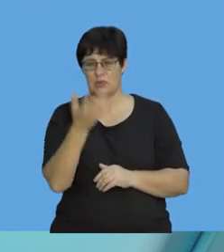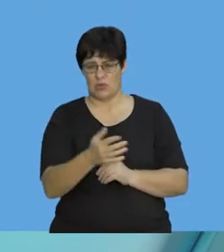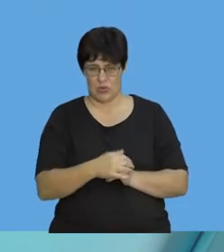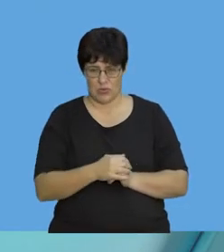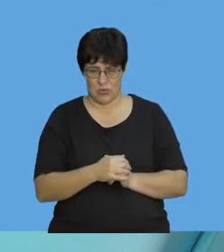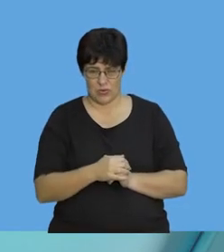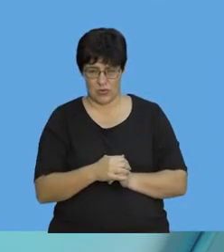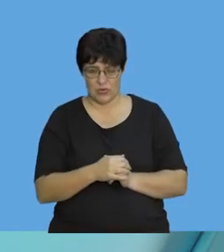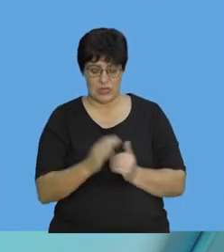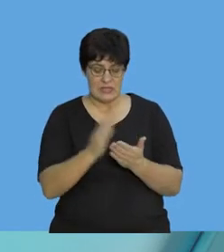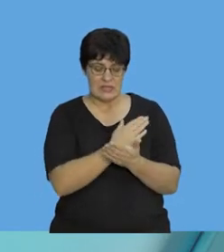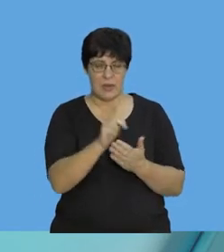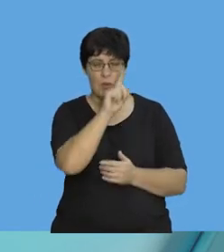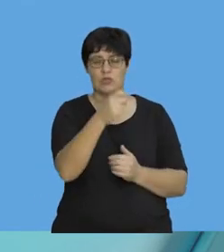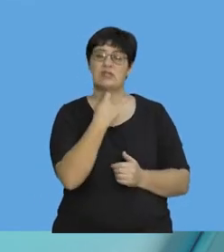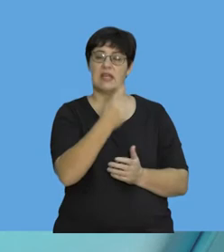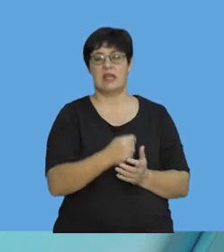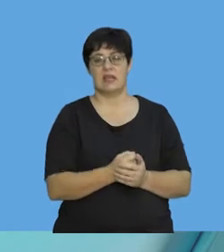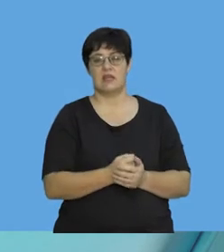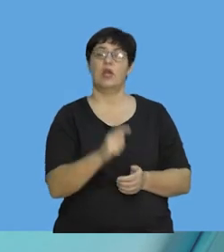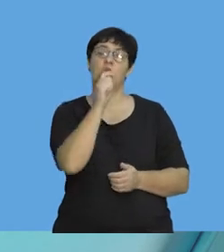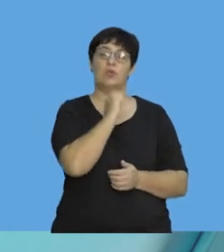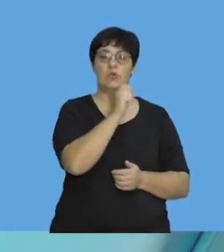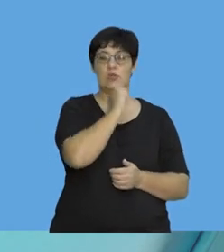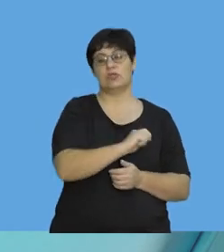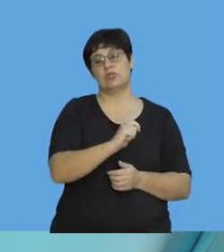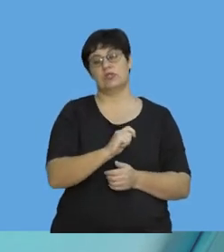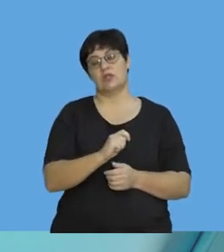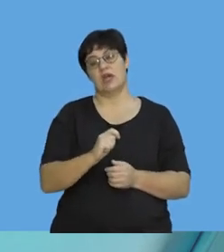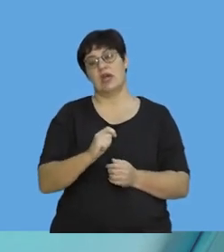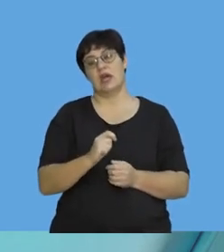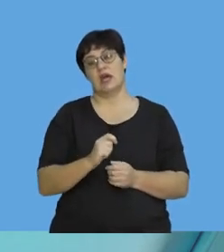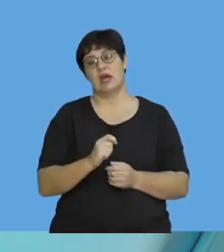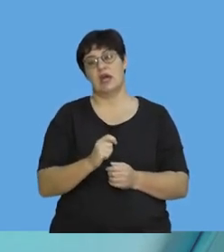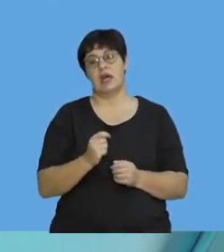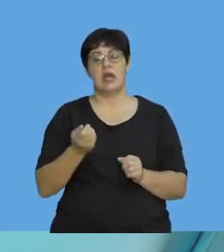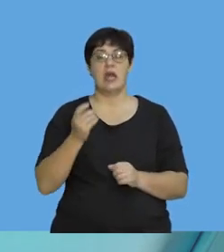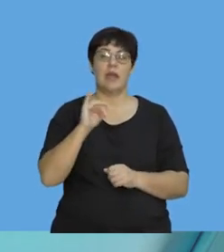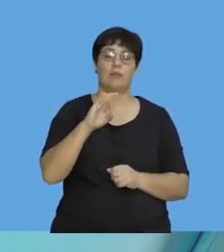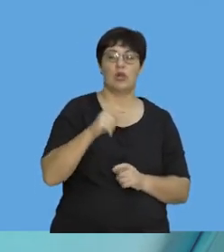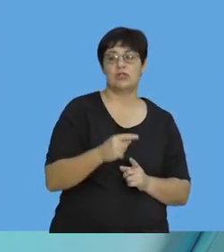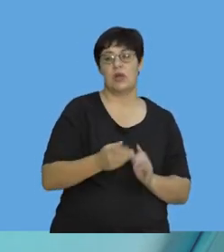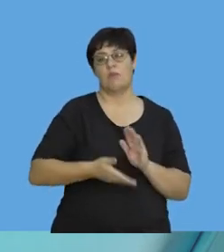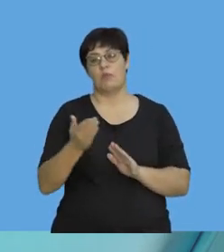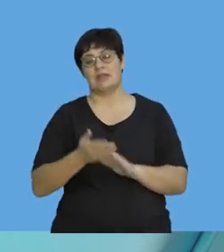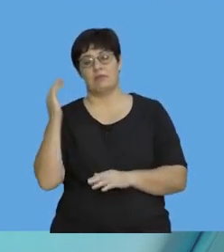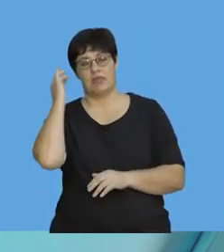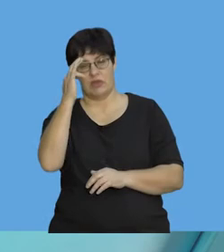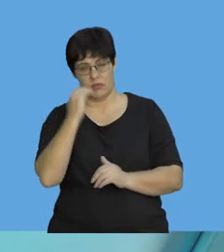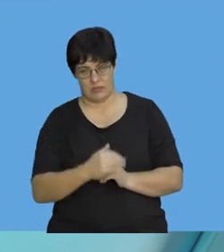sometimes in your questions, they'll say, use the impulse momentum theorem, okay?